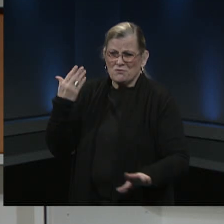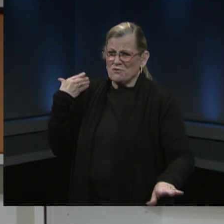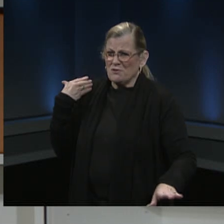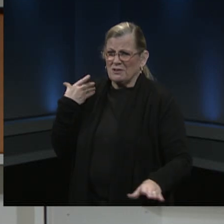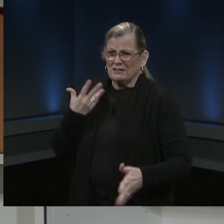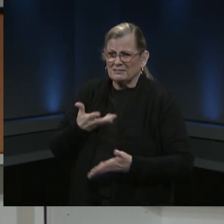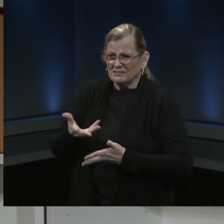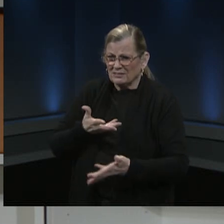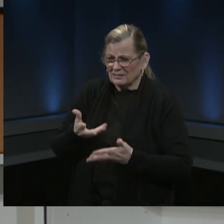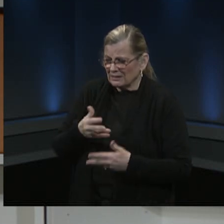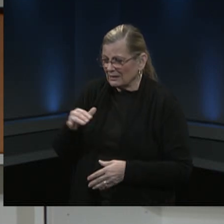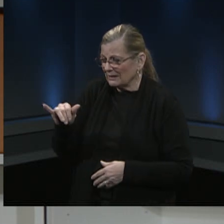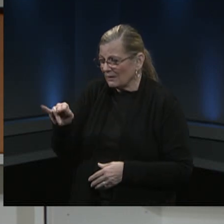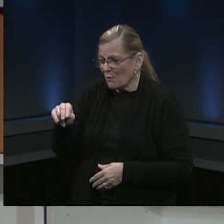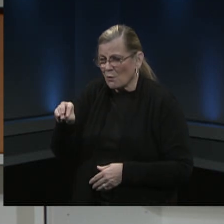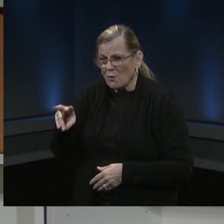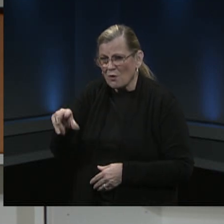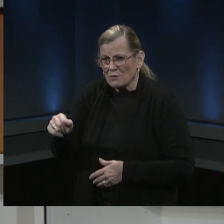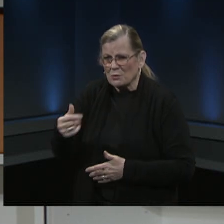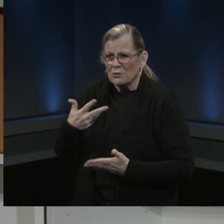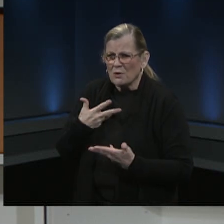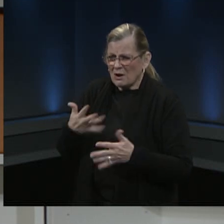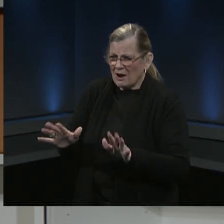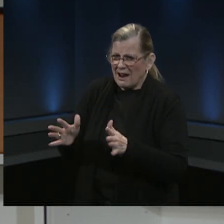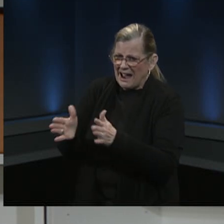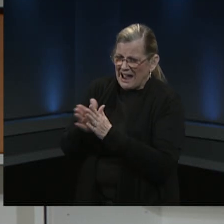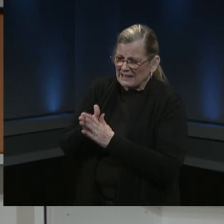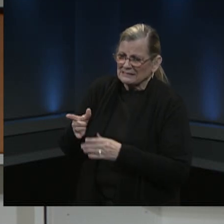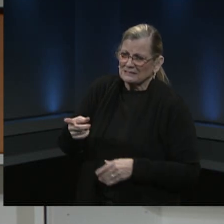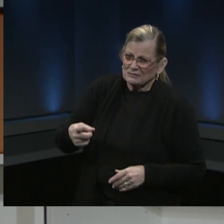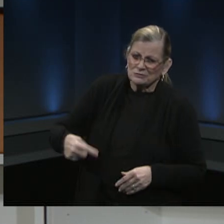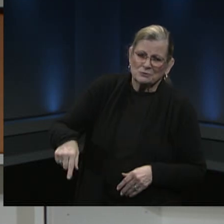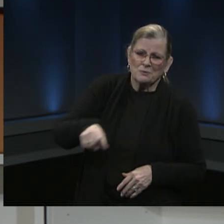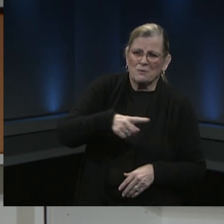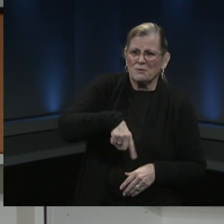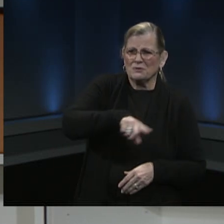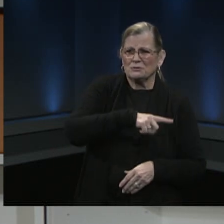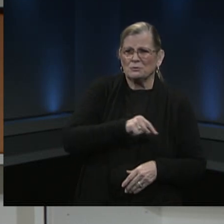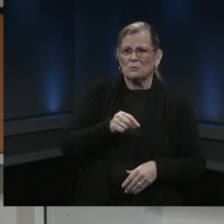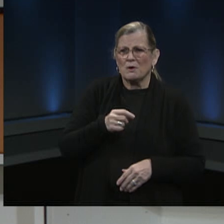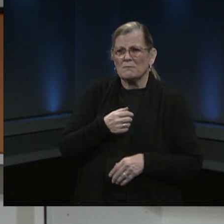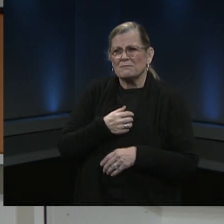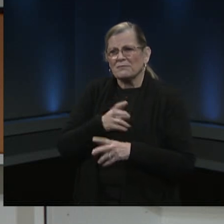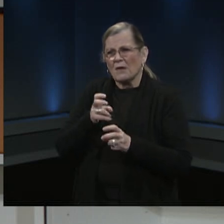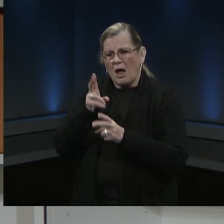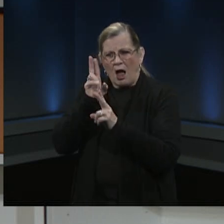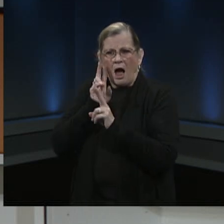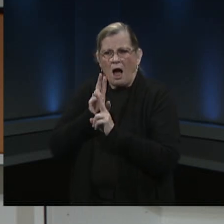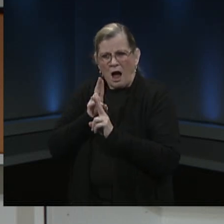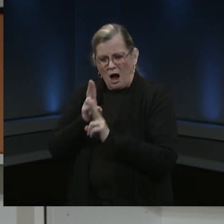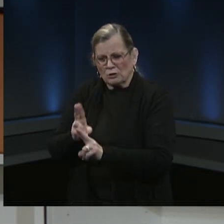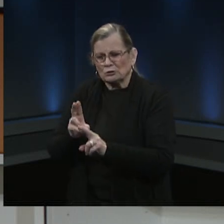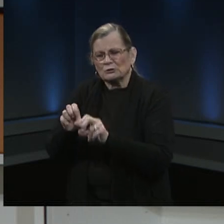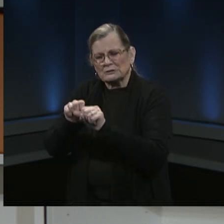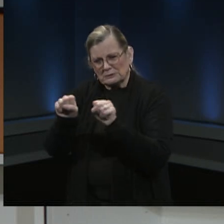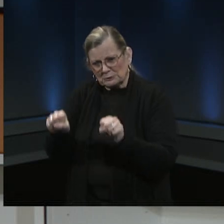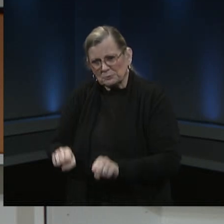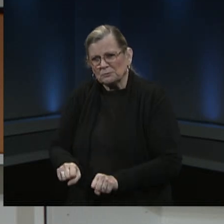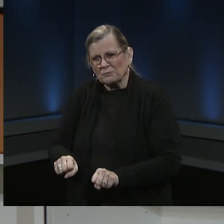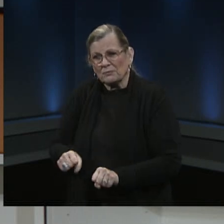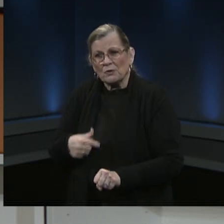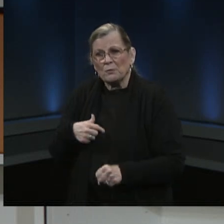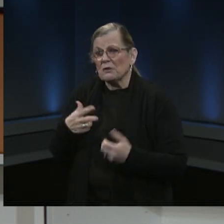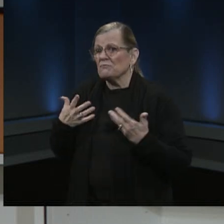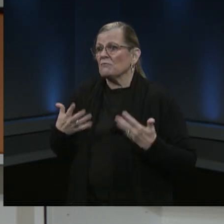that we're asking for people to step up and employ the honor system we've shared the prioritization we've shared